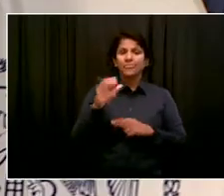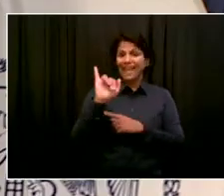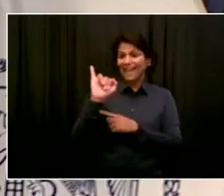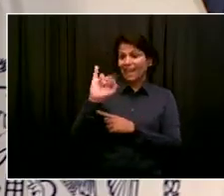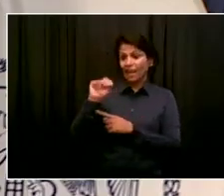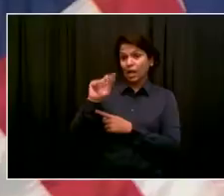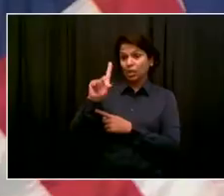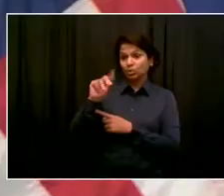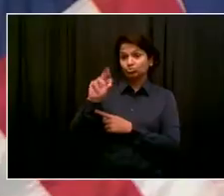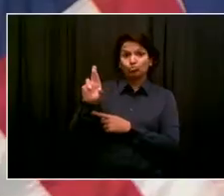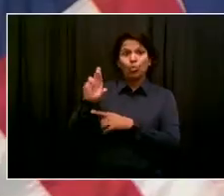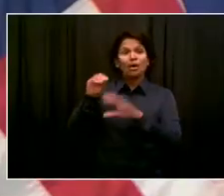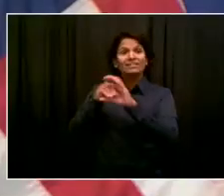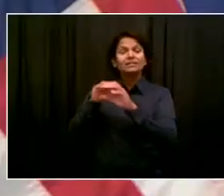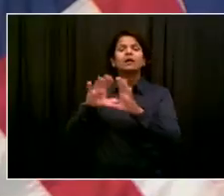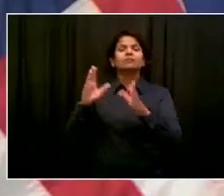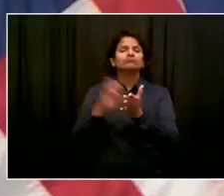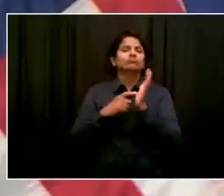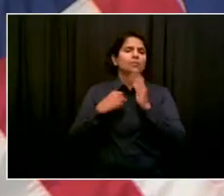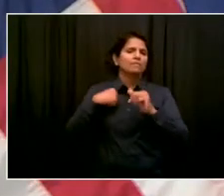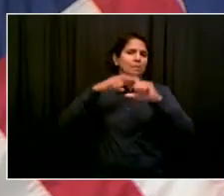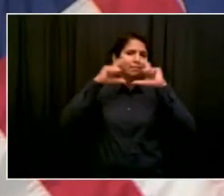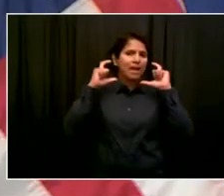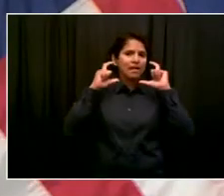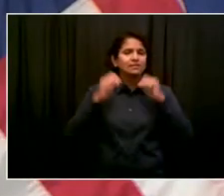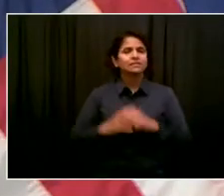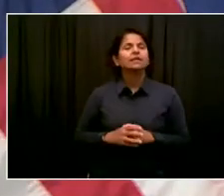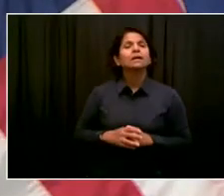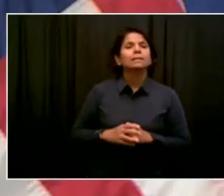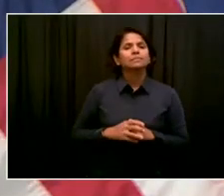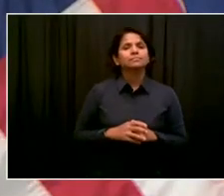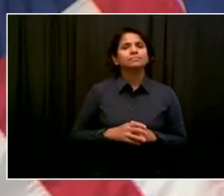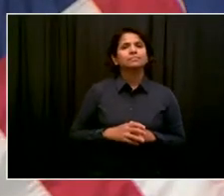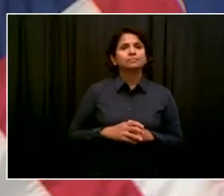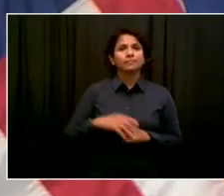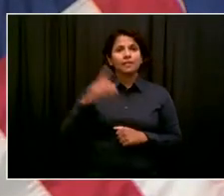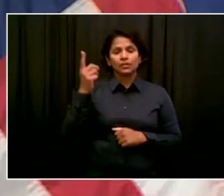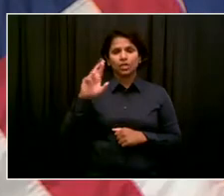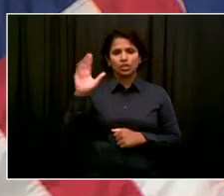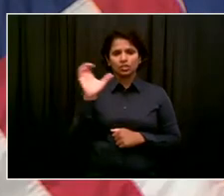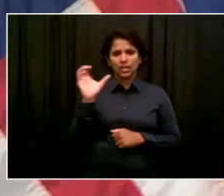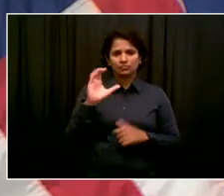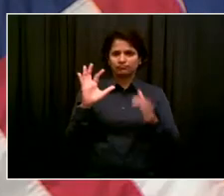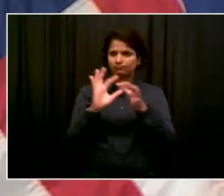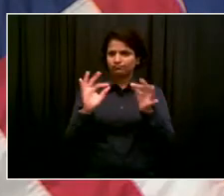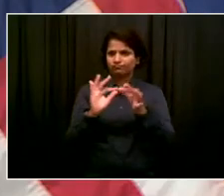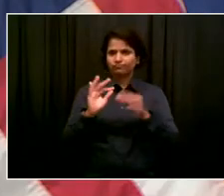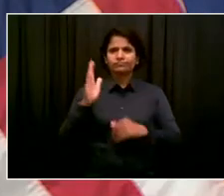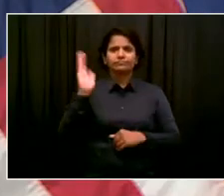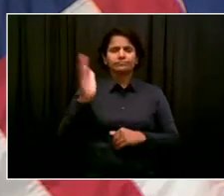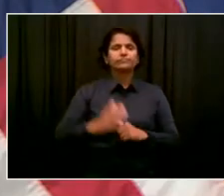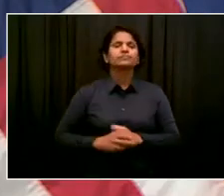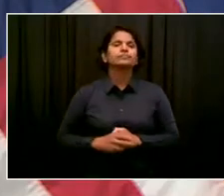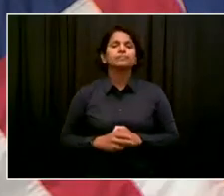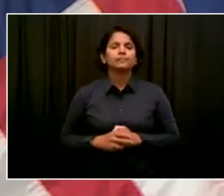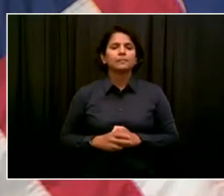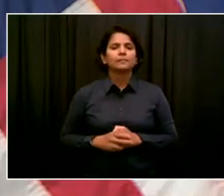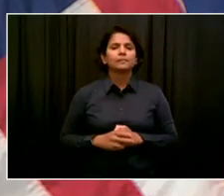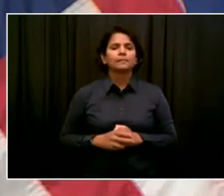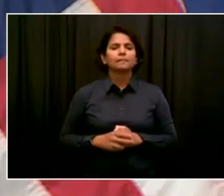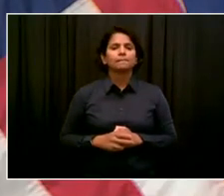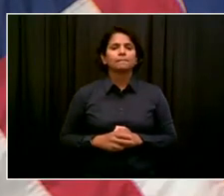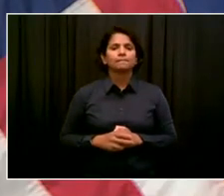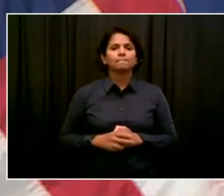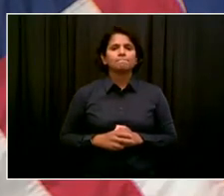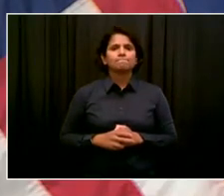Dr. Dave Choksi. Thank you so much, Mr. Mayor. Over the past year, staff from the health department, health and hospitals,